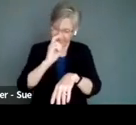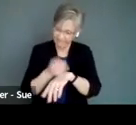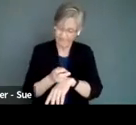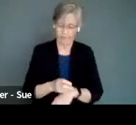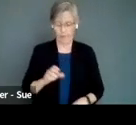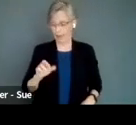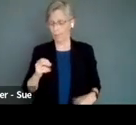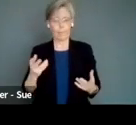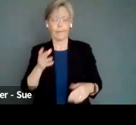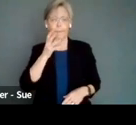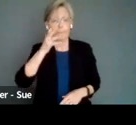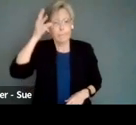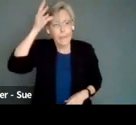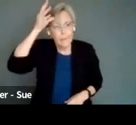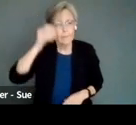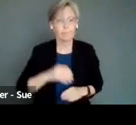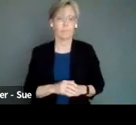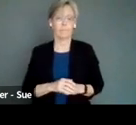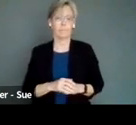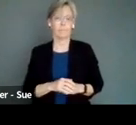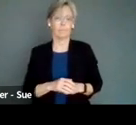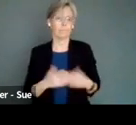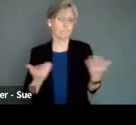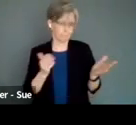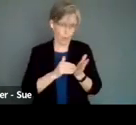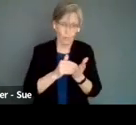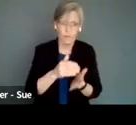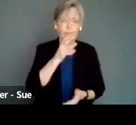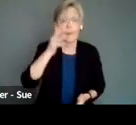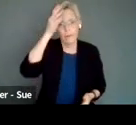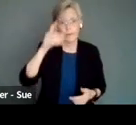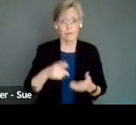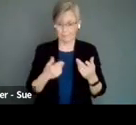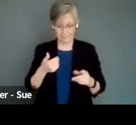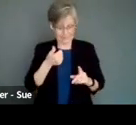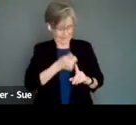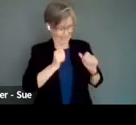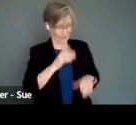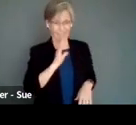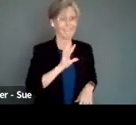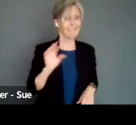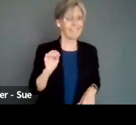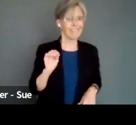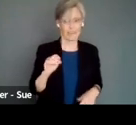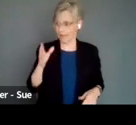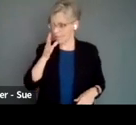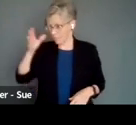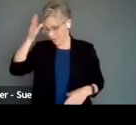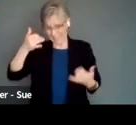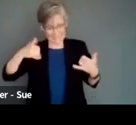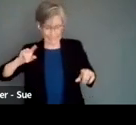can include parents. They will often include parents, even if the actor's 50 years old. If those parents remain that